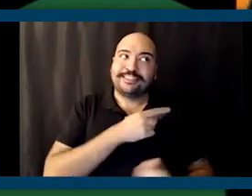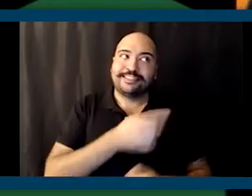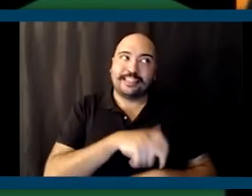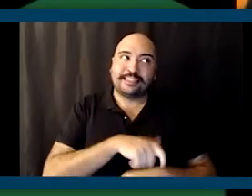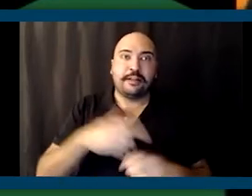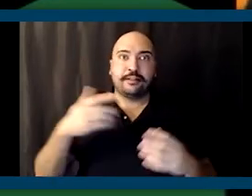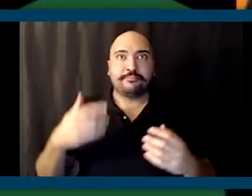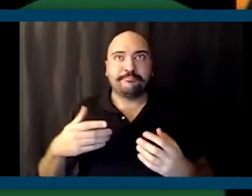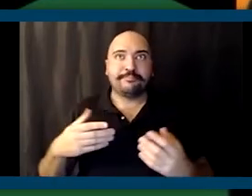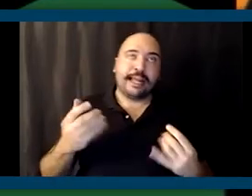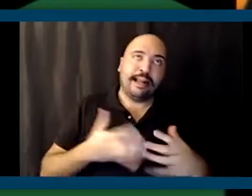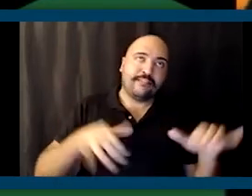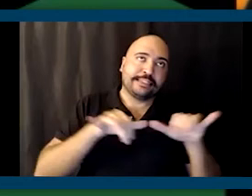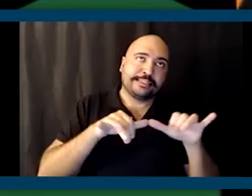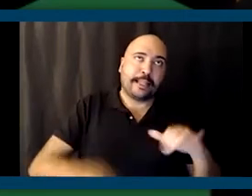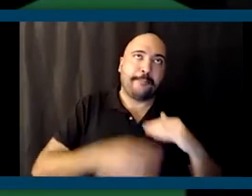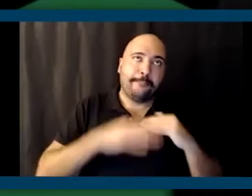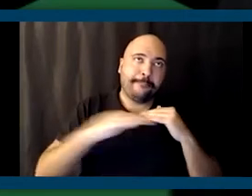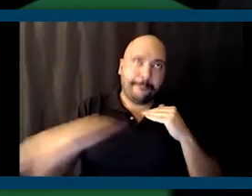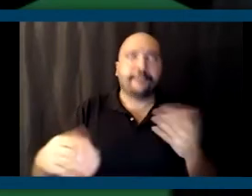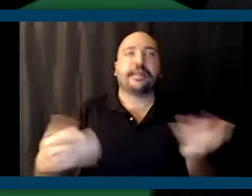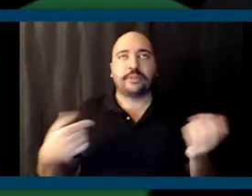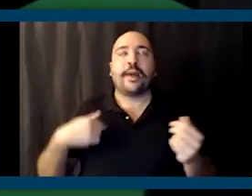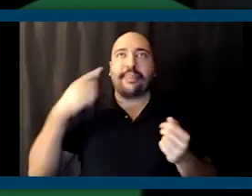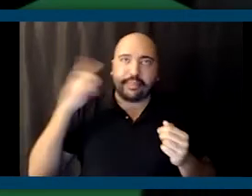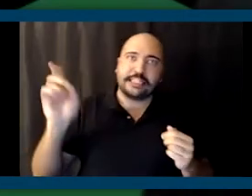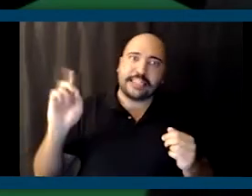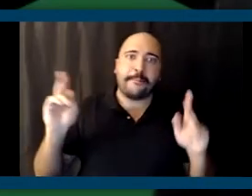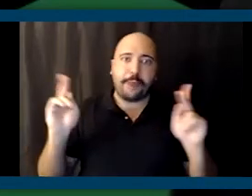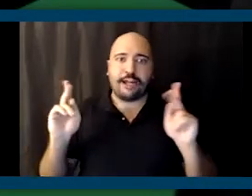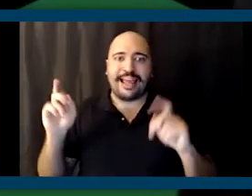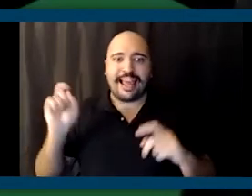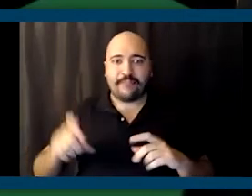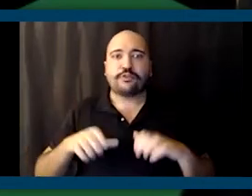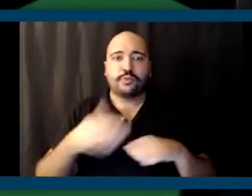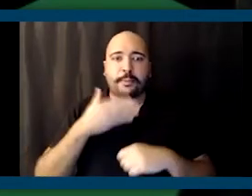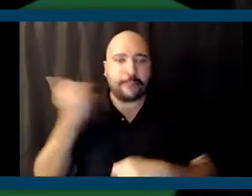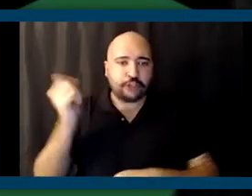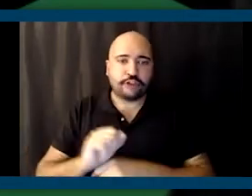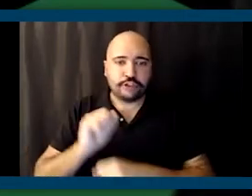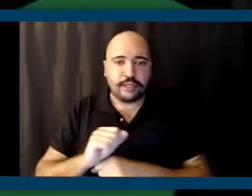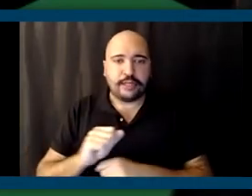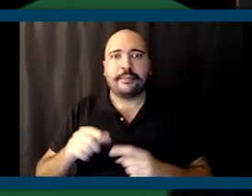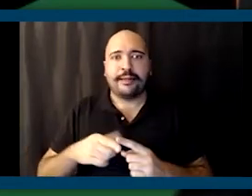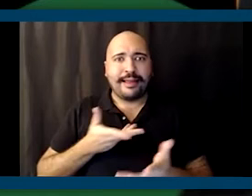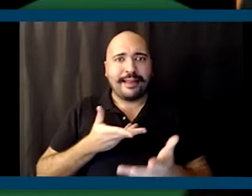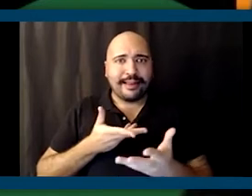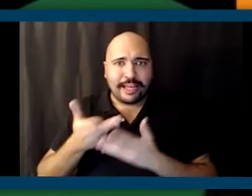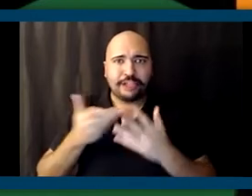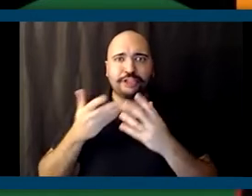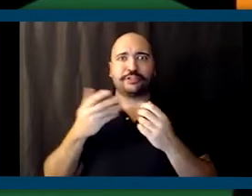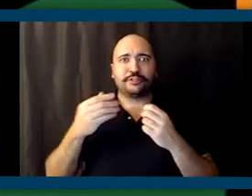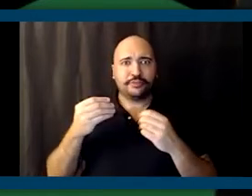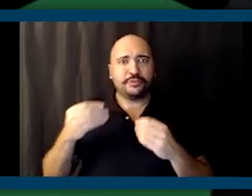unfortunately, hasn't. And, you know, I think that the Democratic Party has got to do a better job at engaging, mobilizing, and